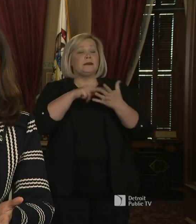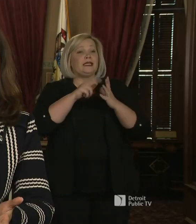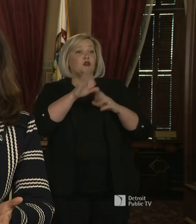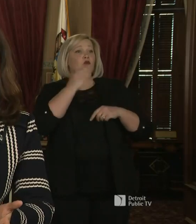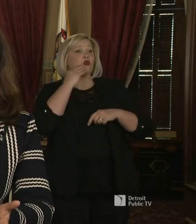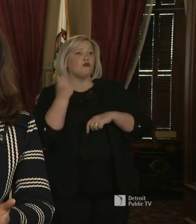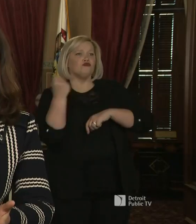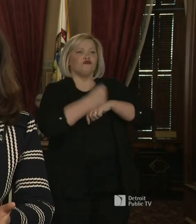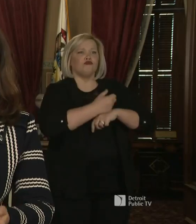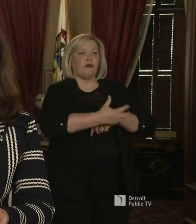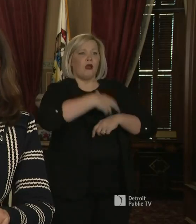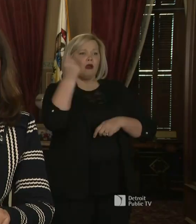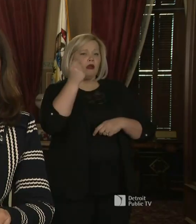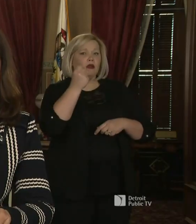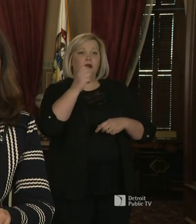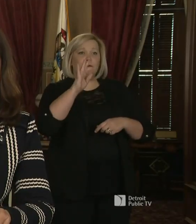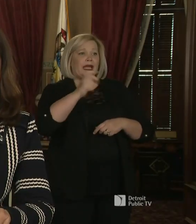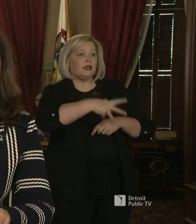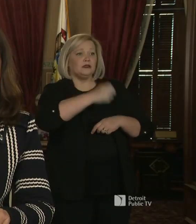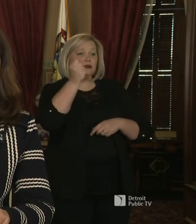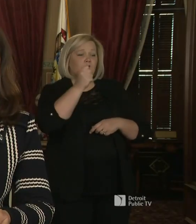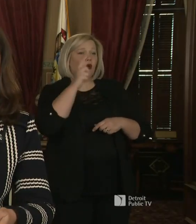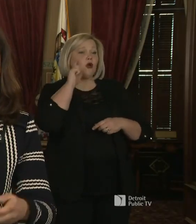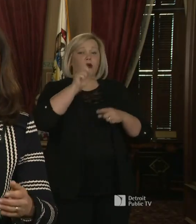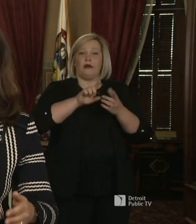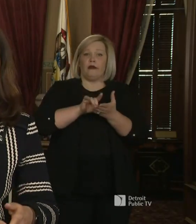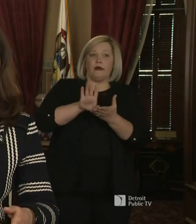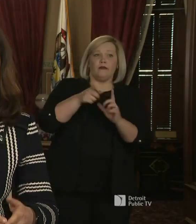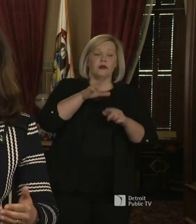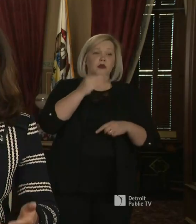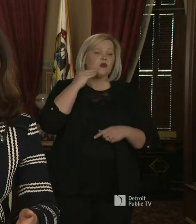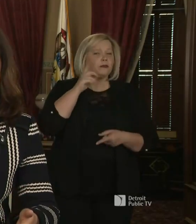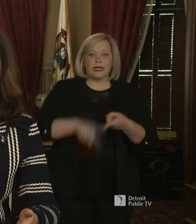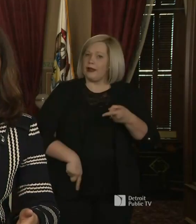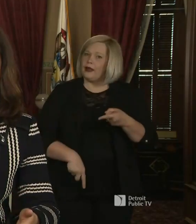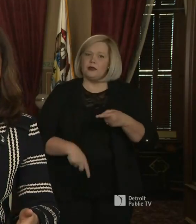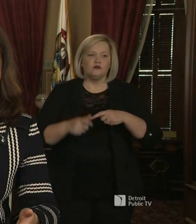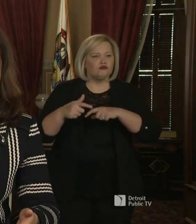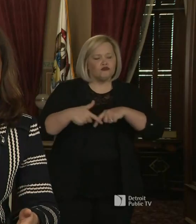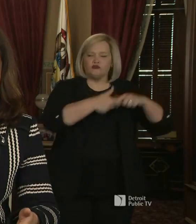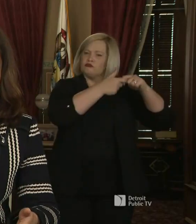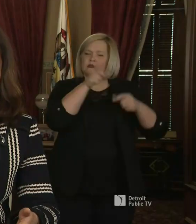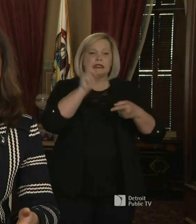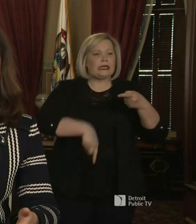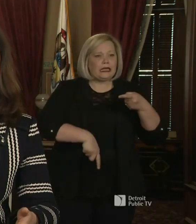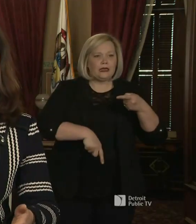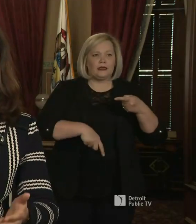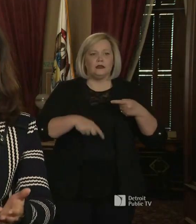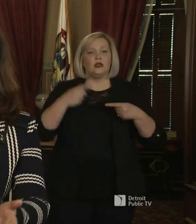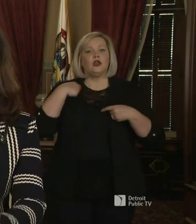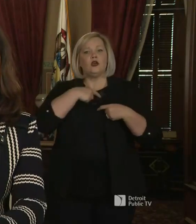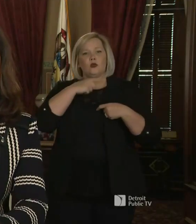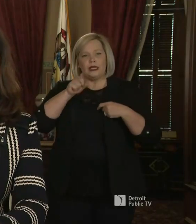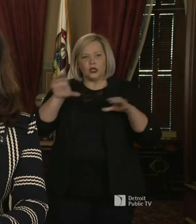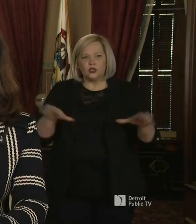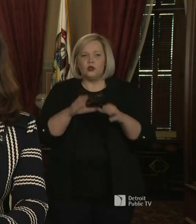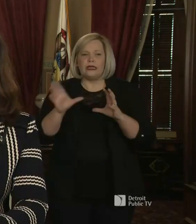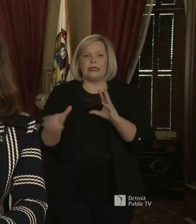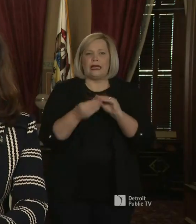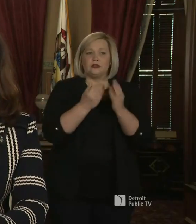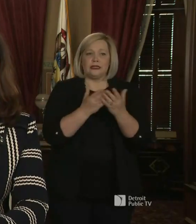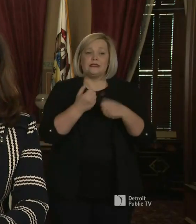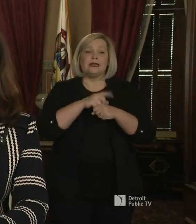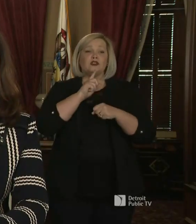foreclosure and that you can't get evicted. There are additional supports that we are going to continue to work to make sure that